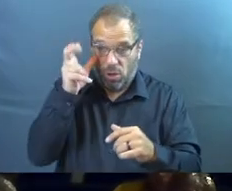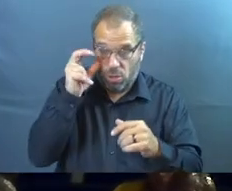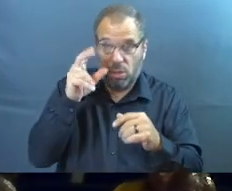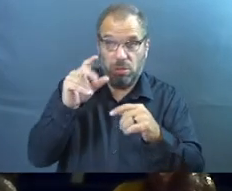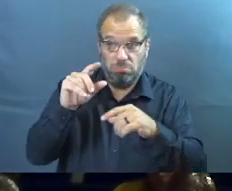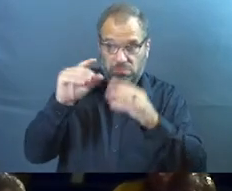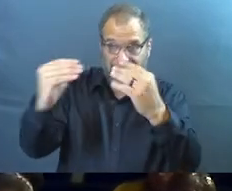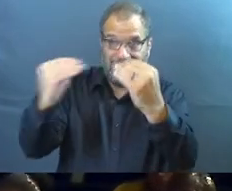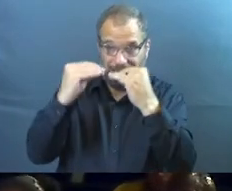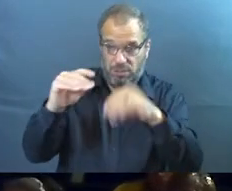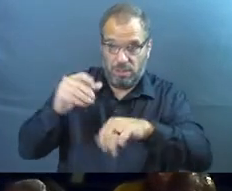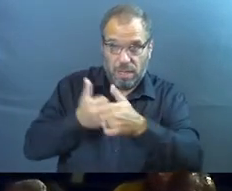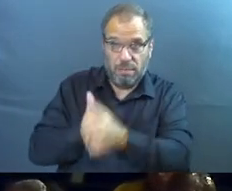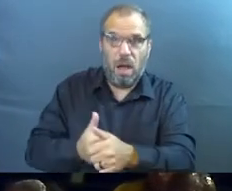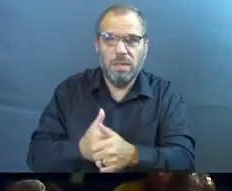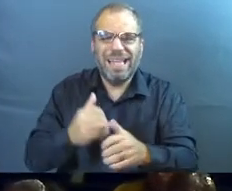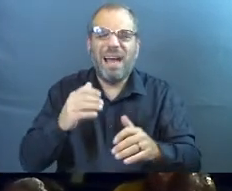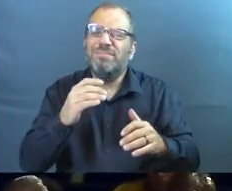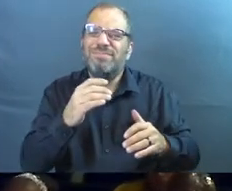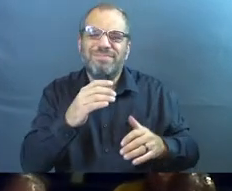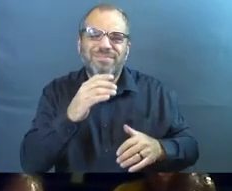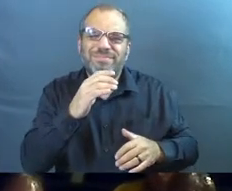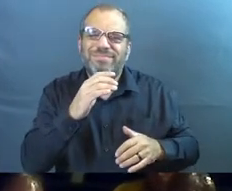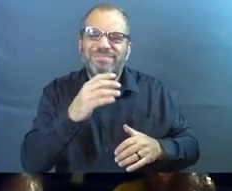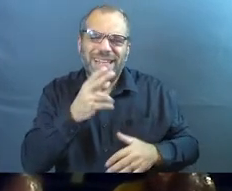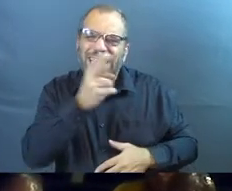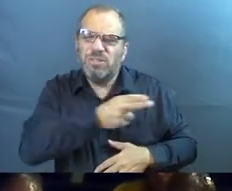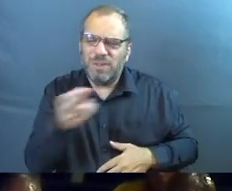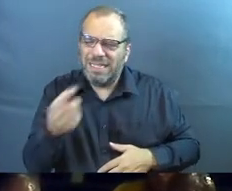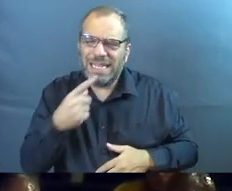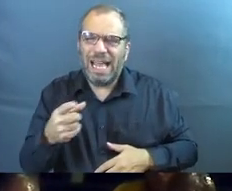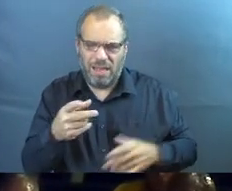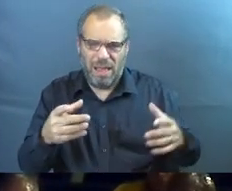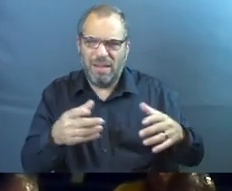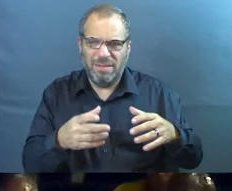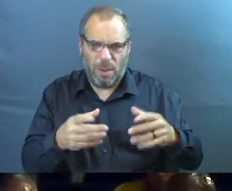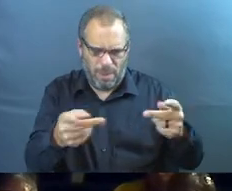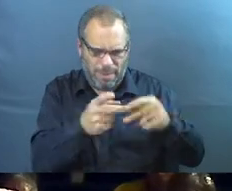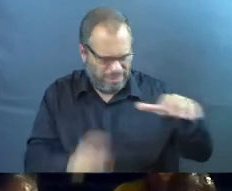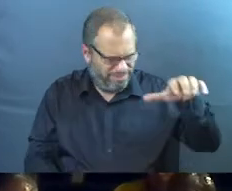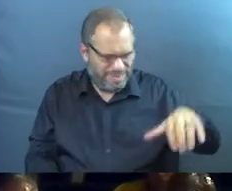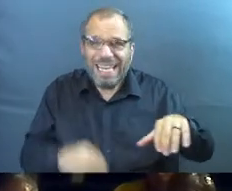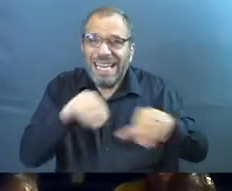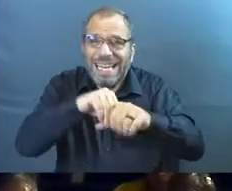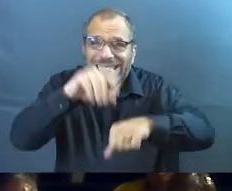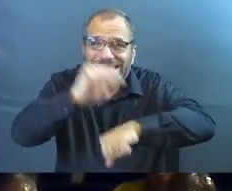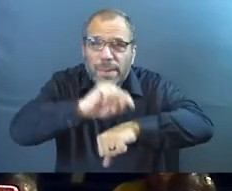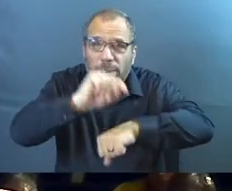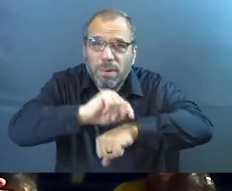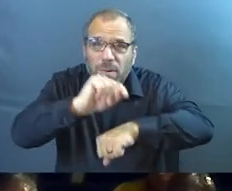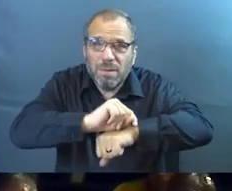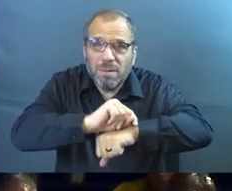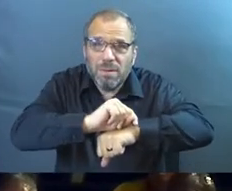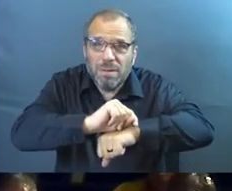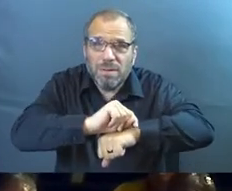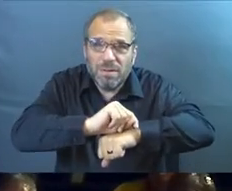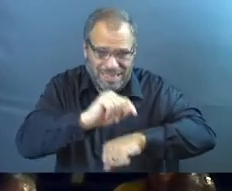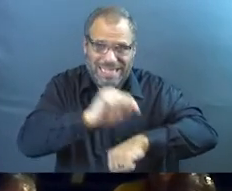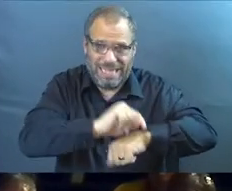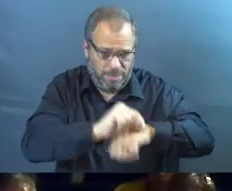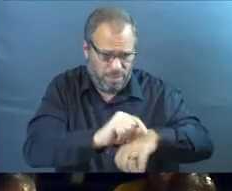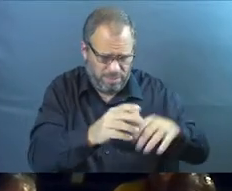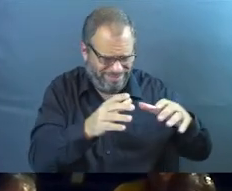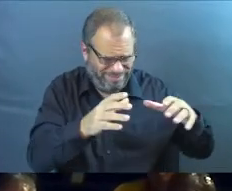in the temple. Scholars tell us, historians tell us, that there were places in the temple at that time, the temple construct,